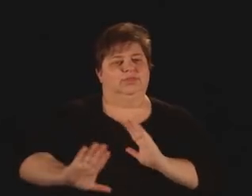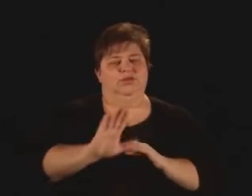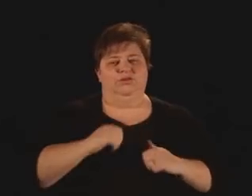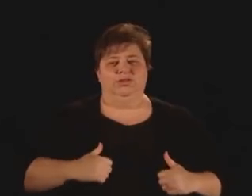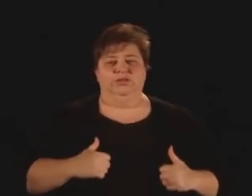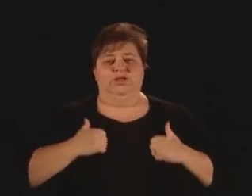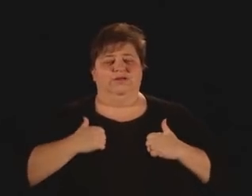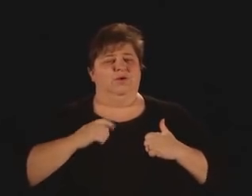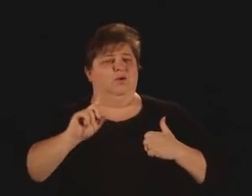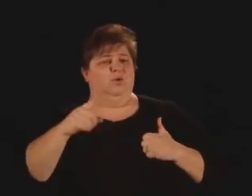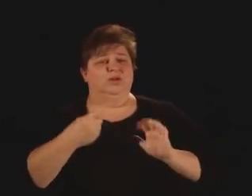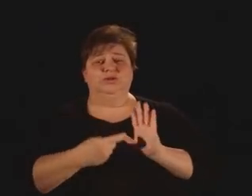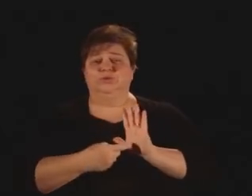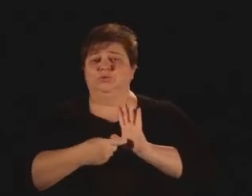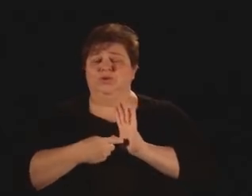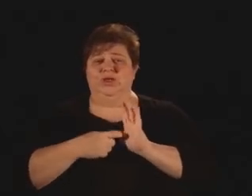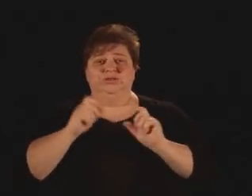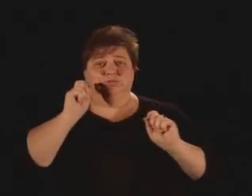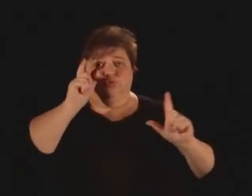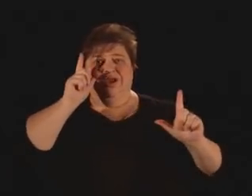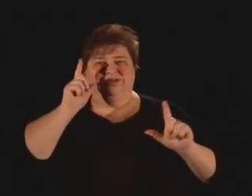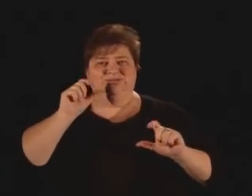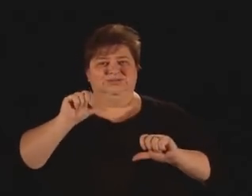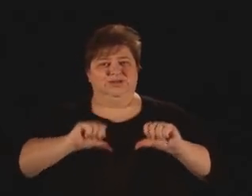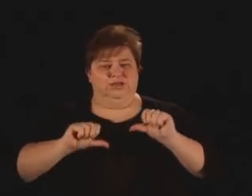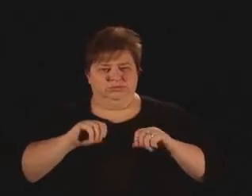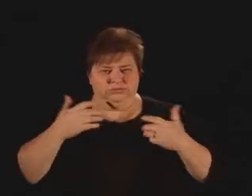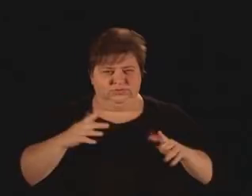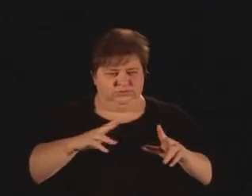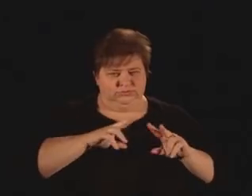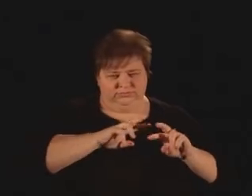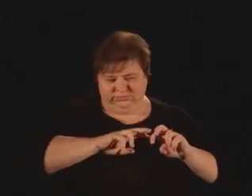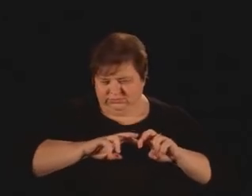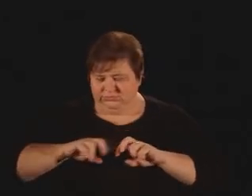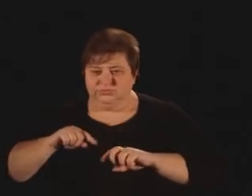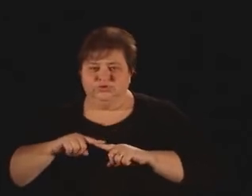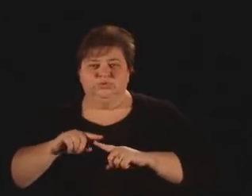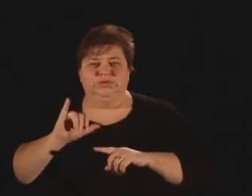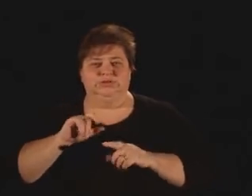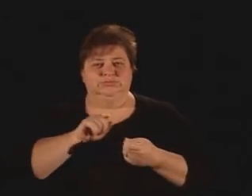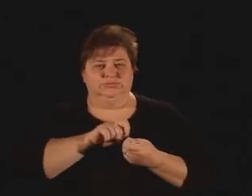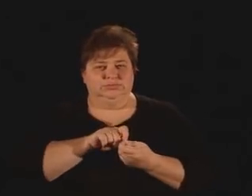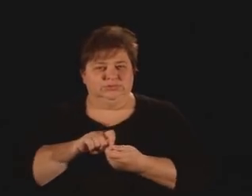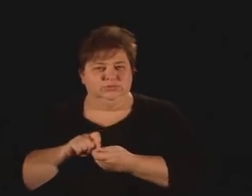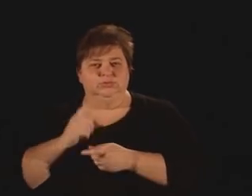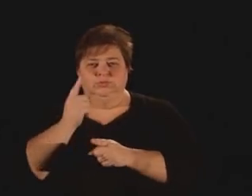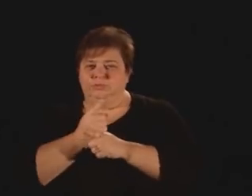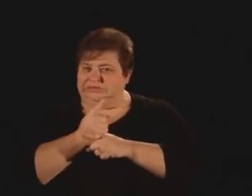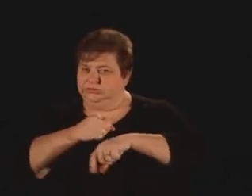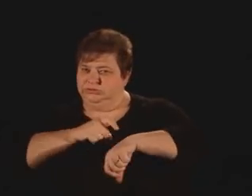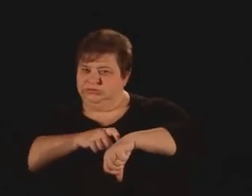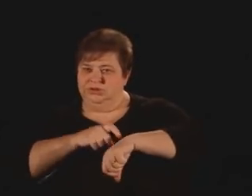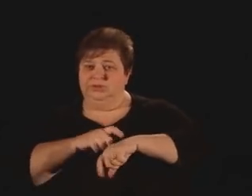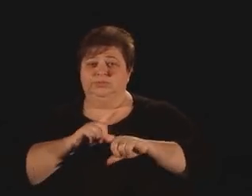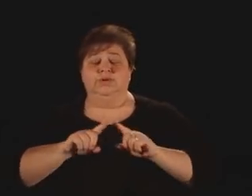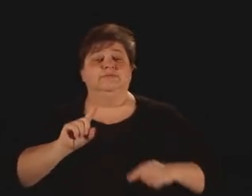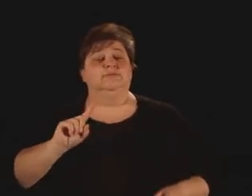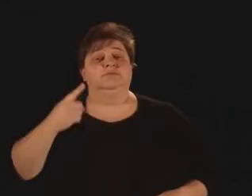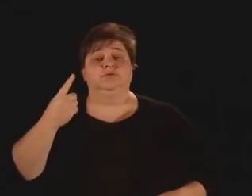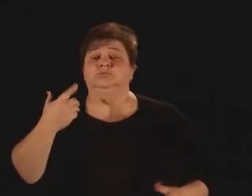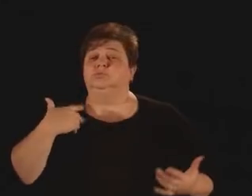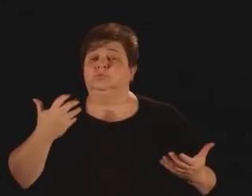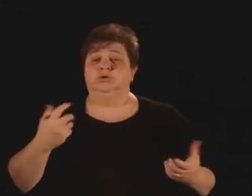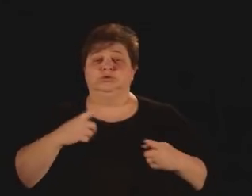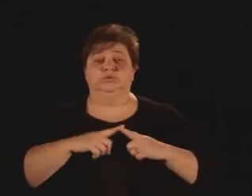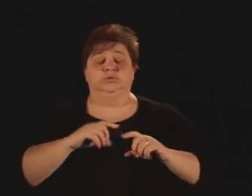And all it takes is some amazing science, attention to detail, and some artful timing. But first, I want you to